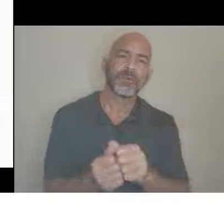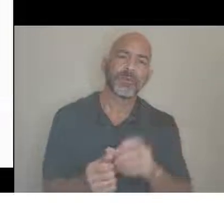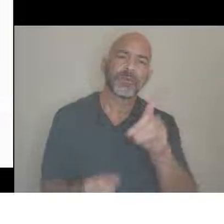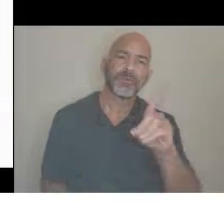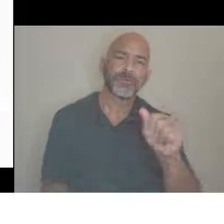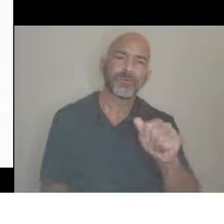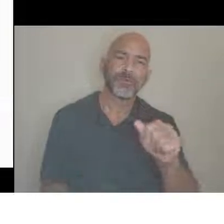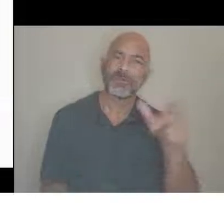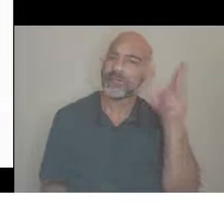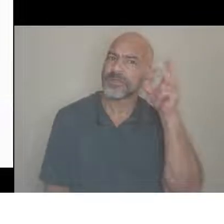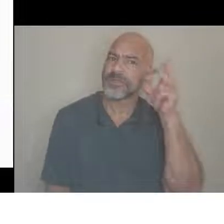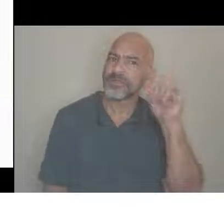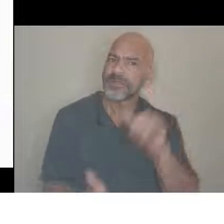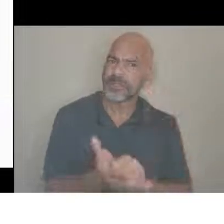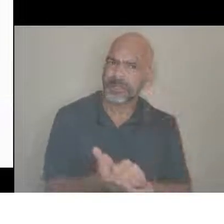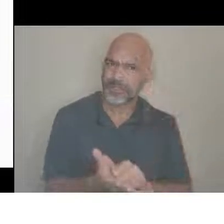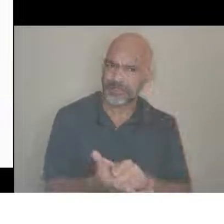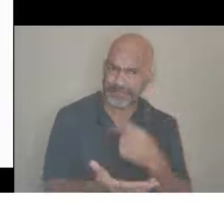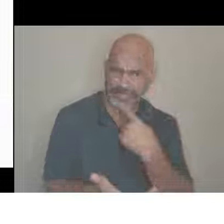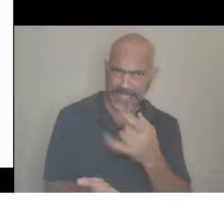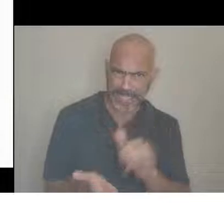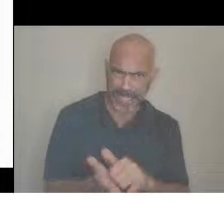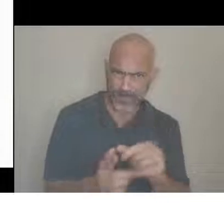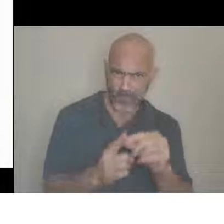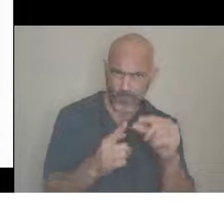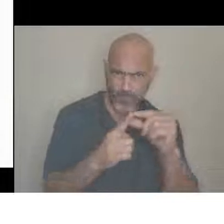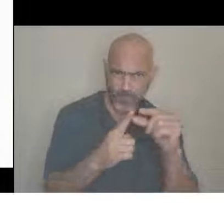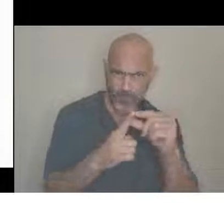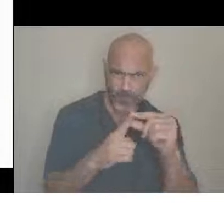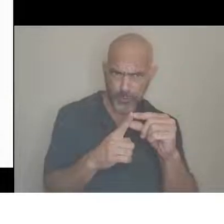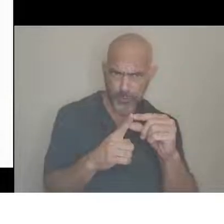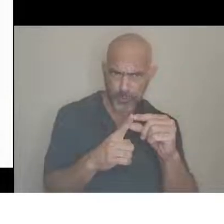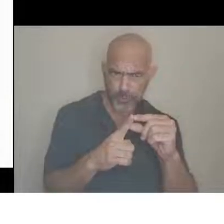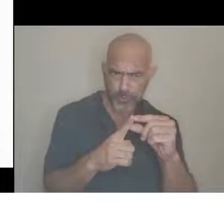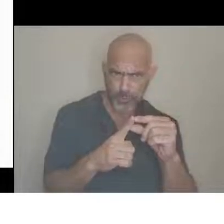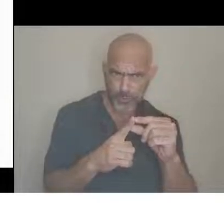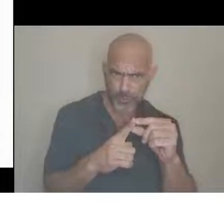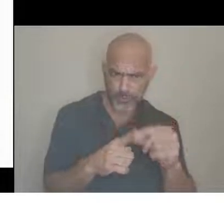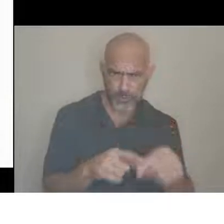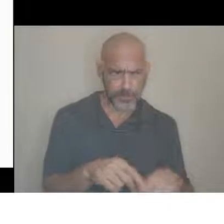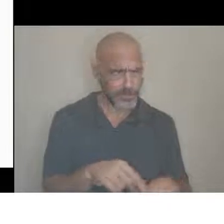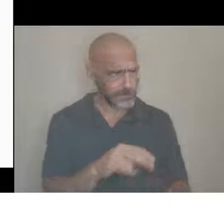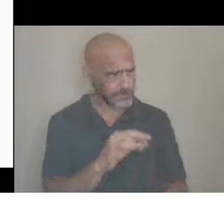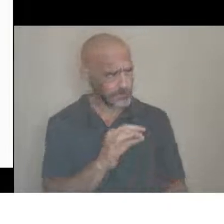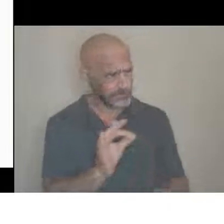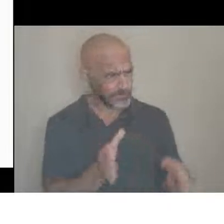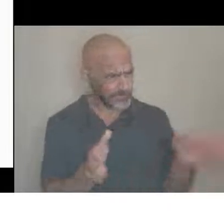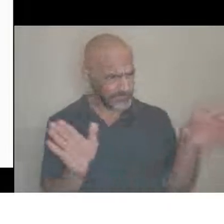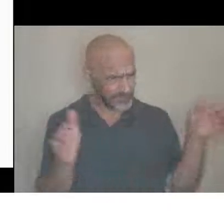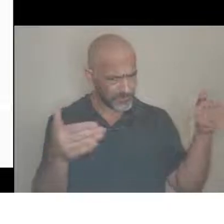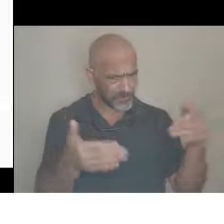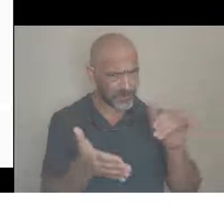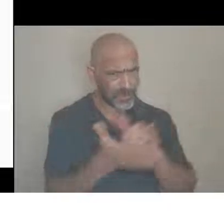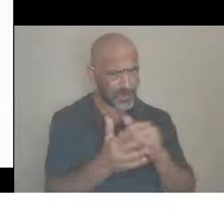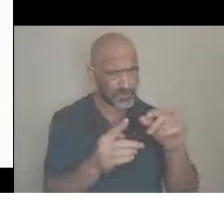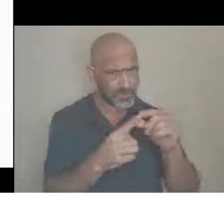hear you say the word, it's, they're, they're going to kind of focus on that. So,